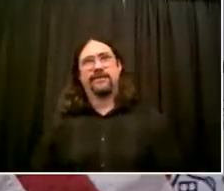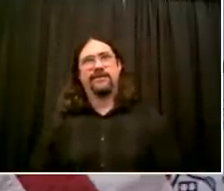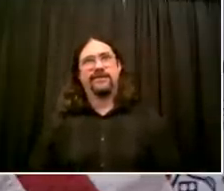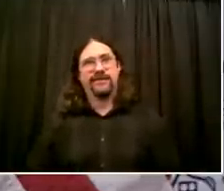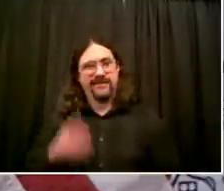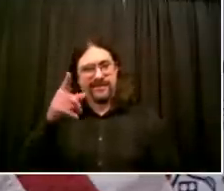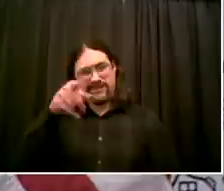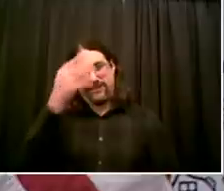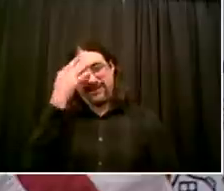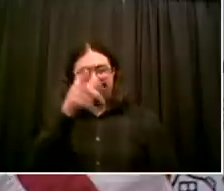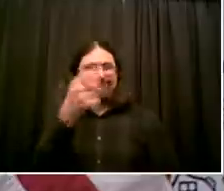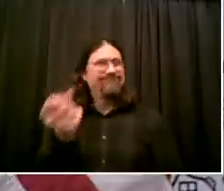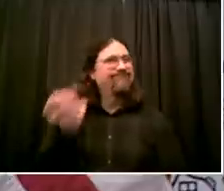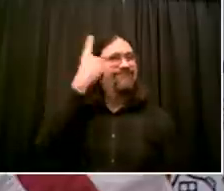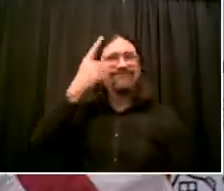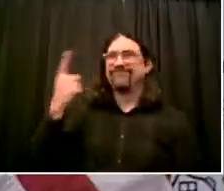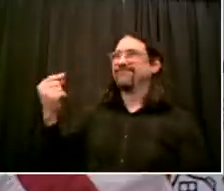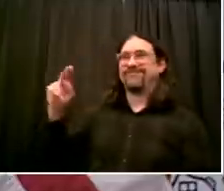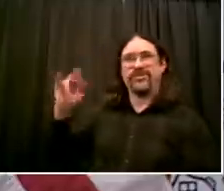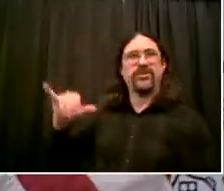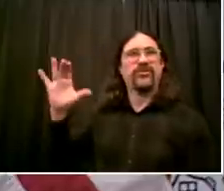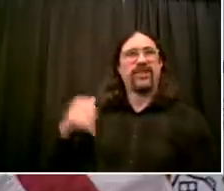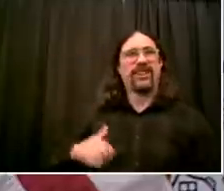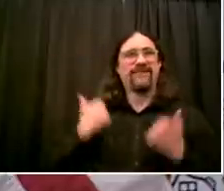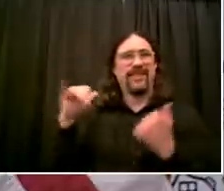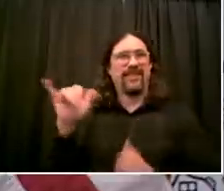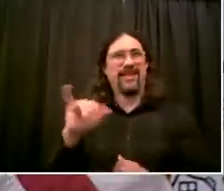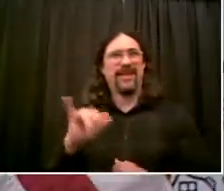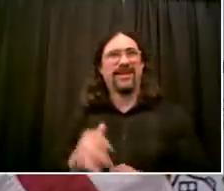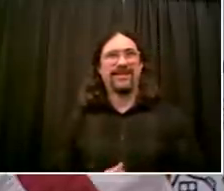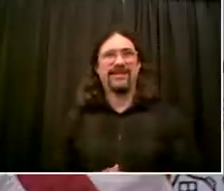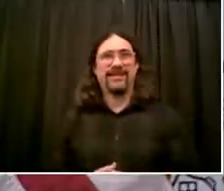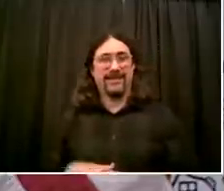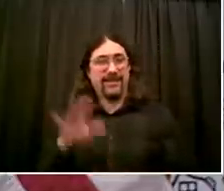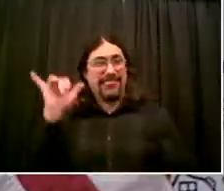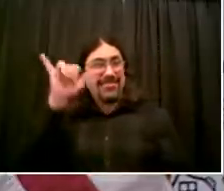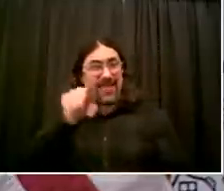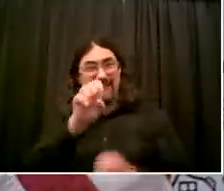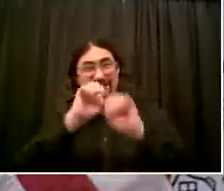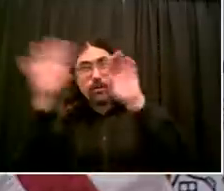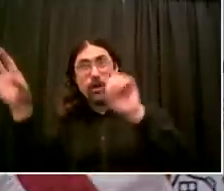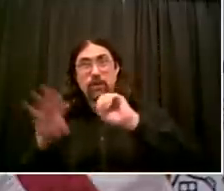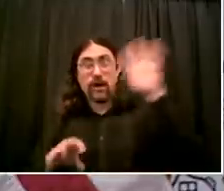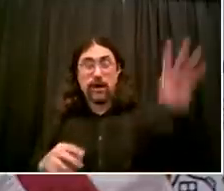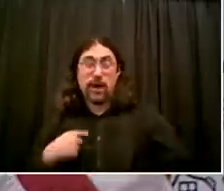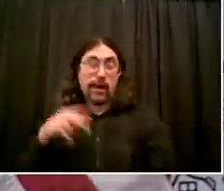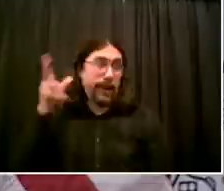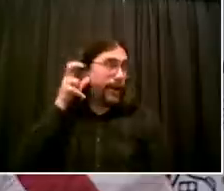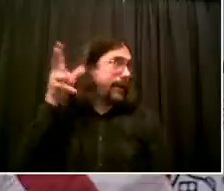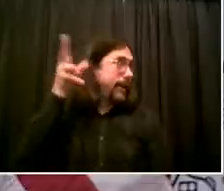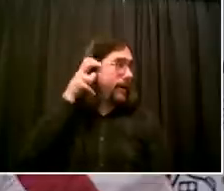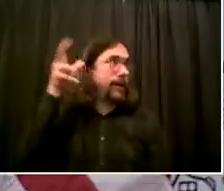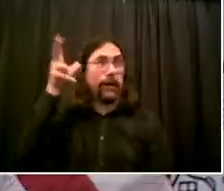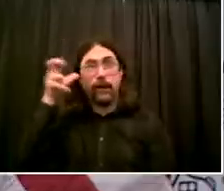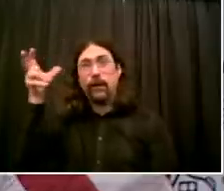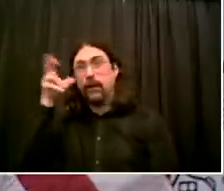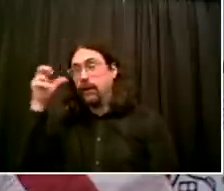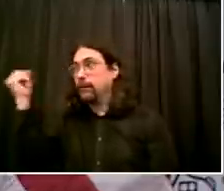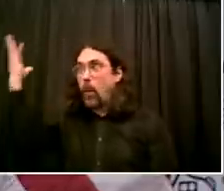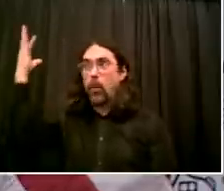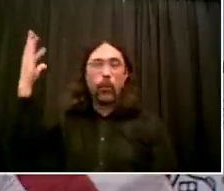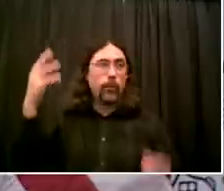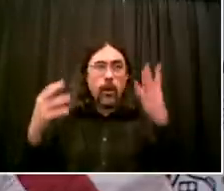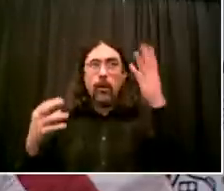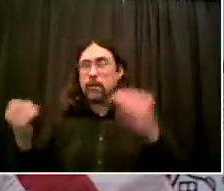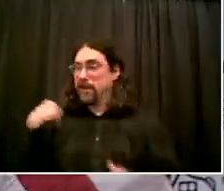last night. I at Gracie Manchin. I heard plenty of fireworks going off. And I can't say for sure if it was coming from